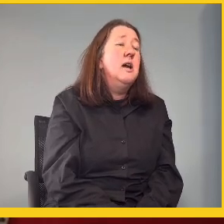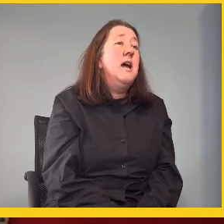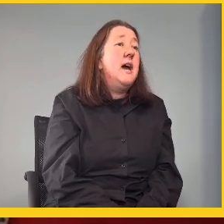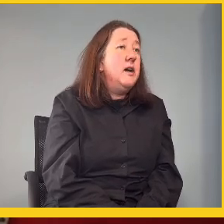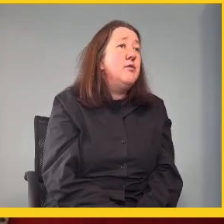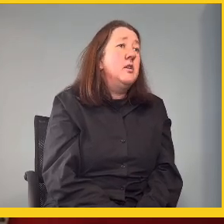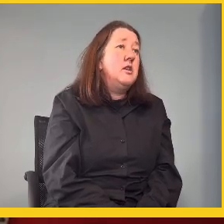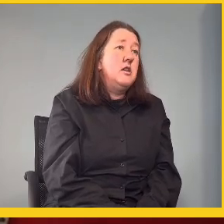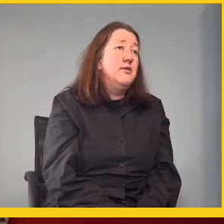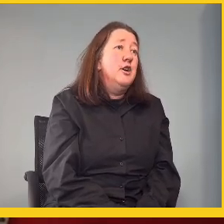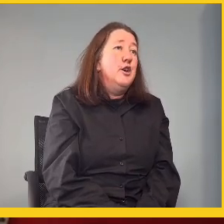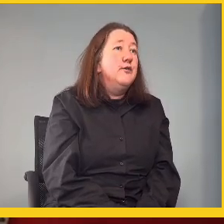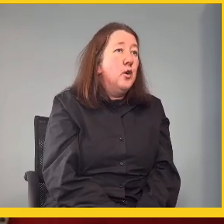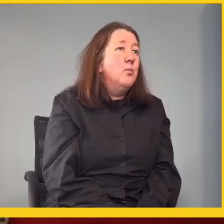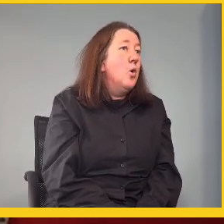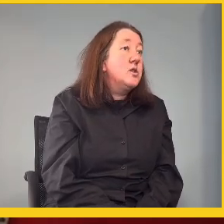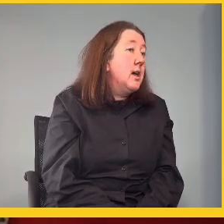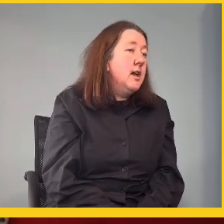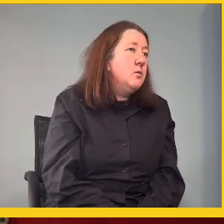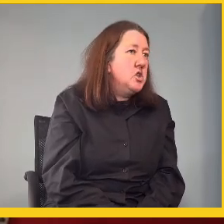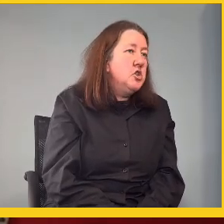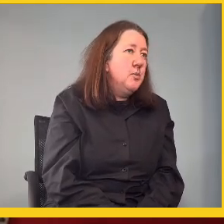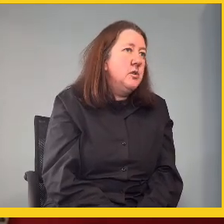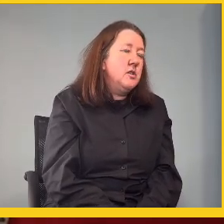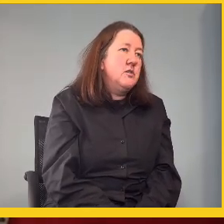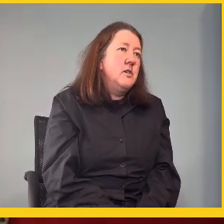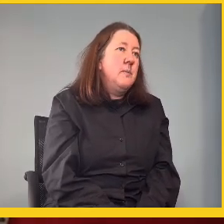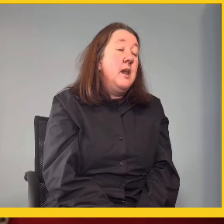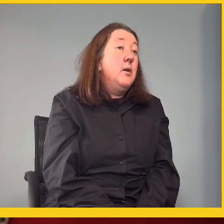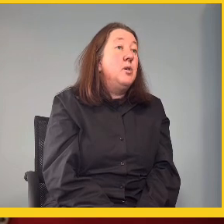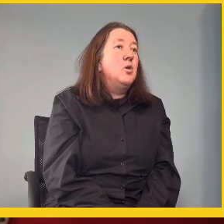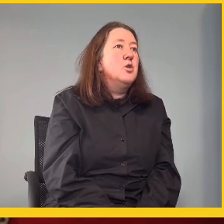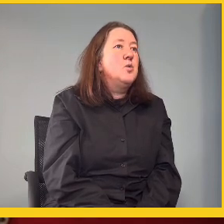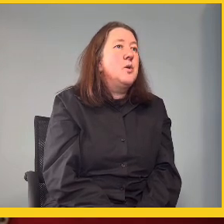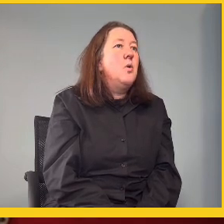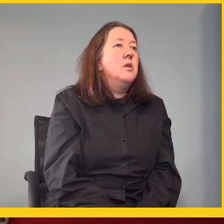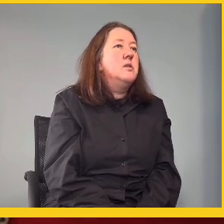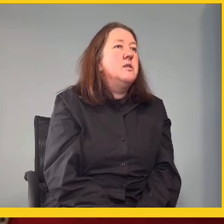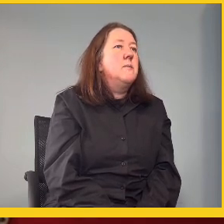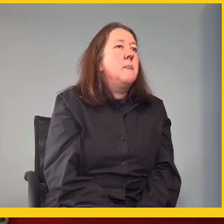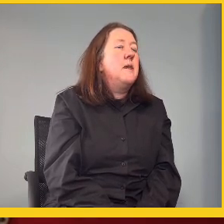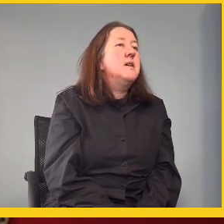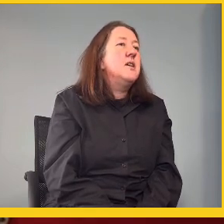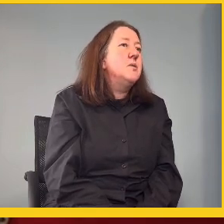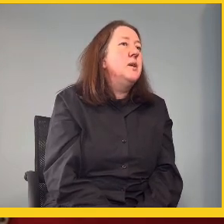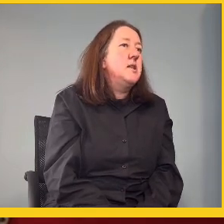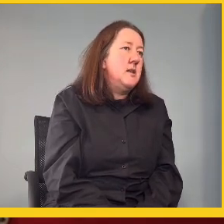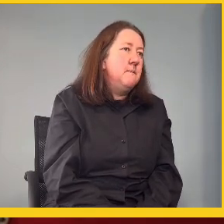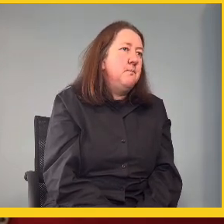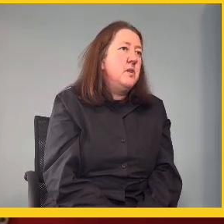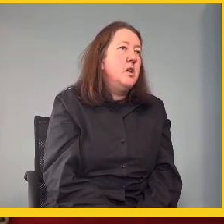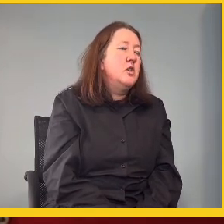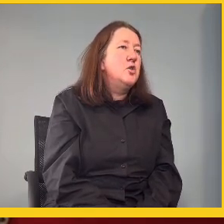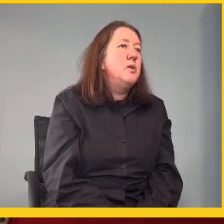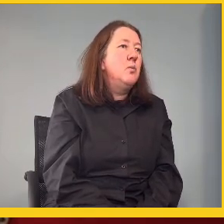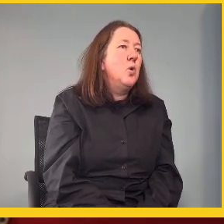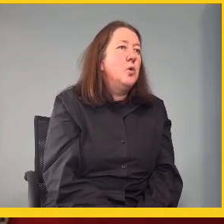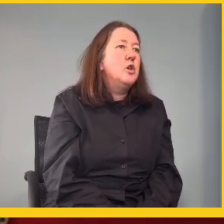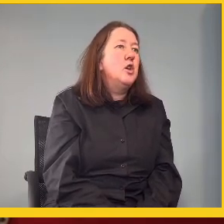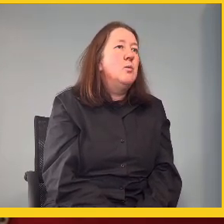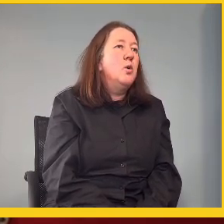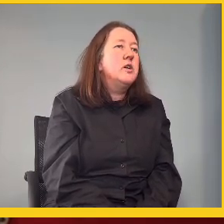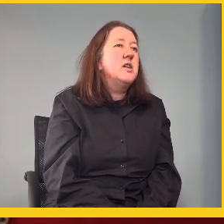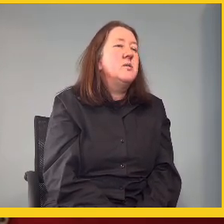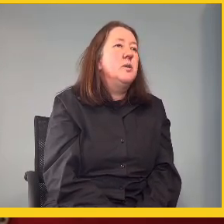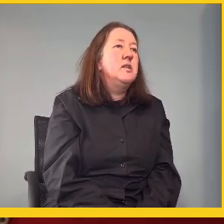we will have the need for more sign language interpreters, because we want accessibility to be